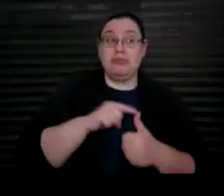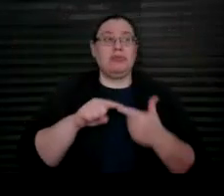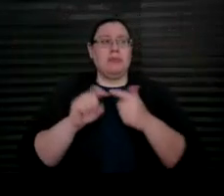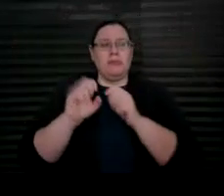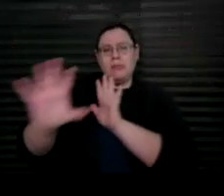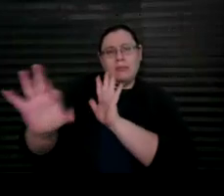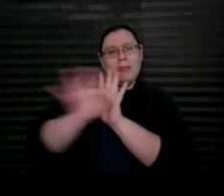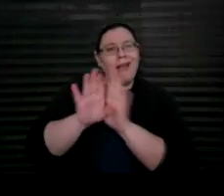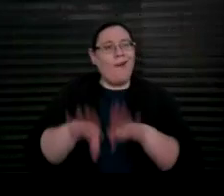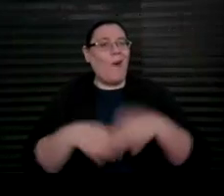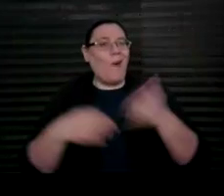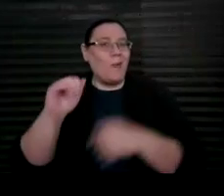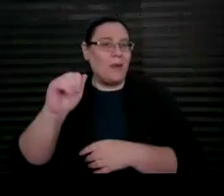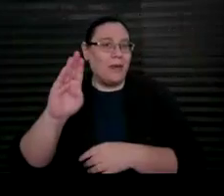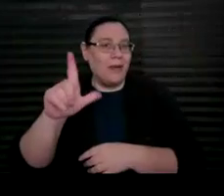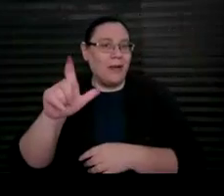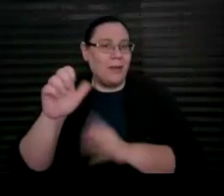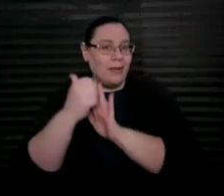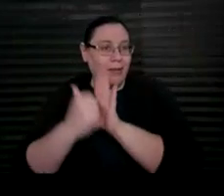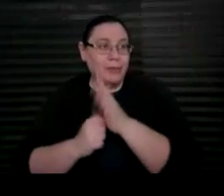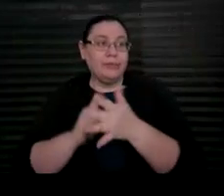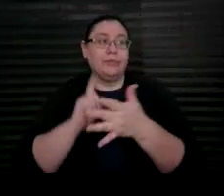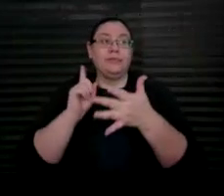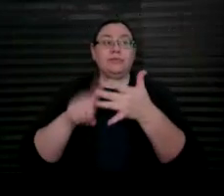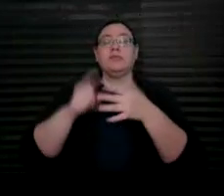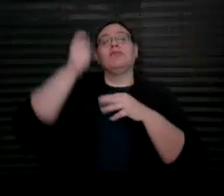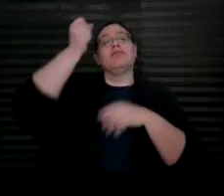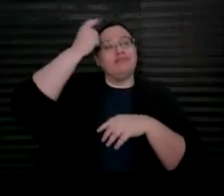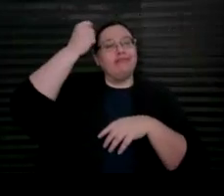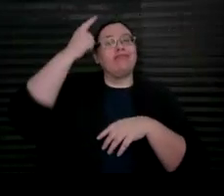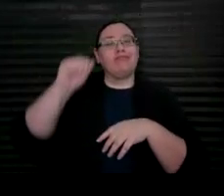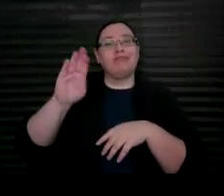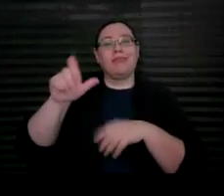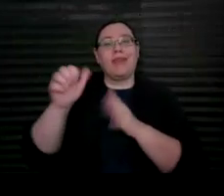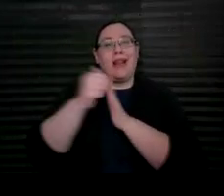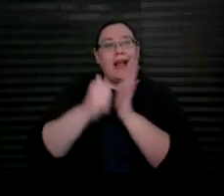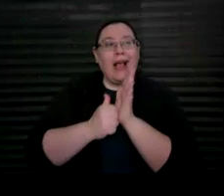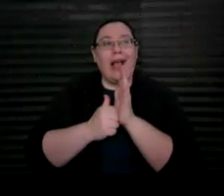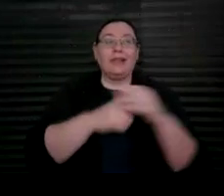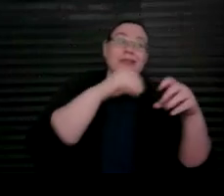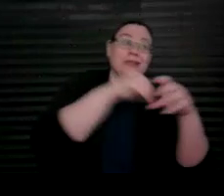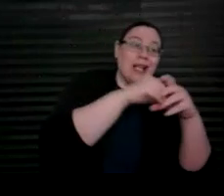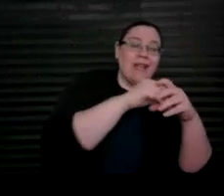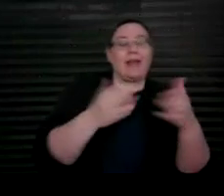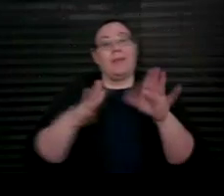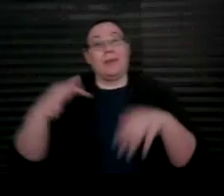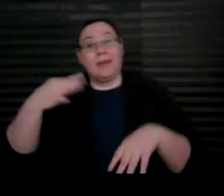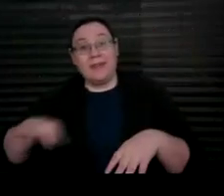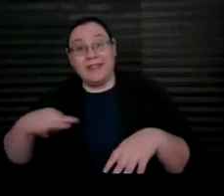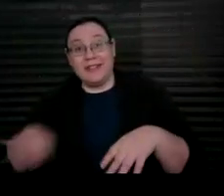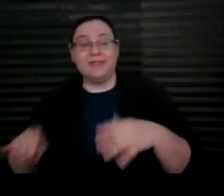opening an ABLE account. Understanding ABLE account savings and public benefits.